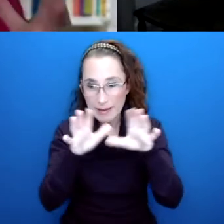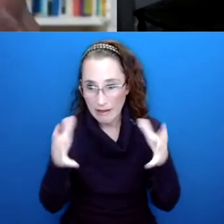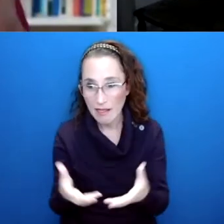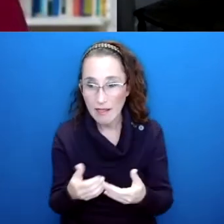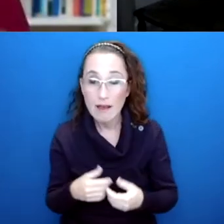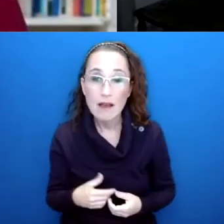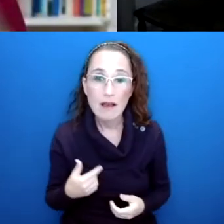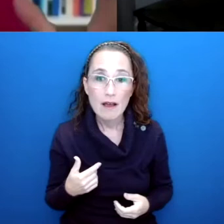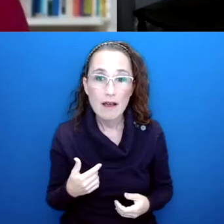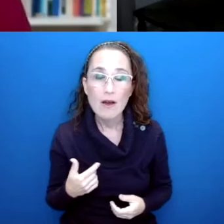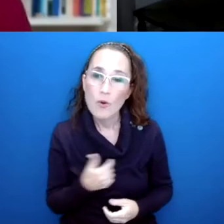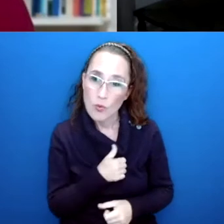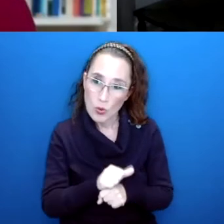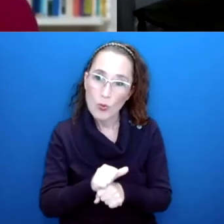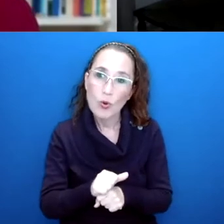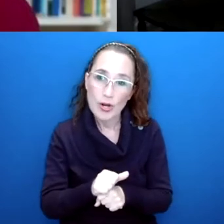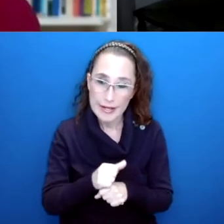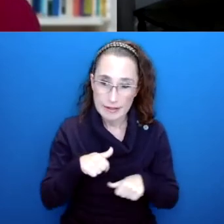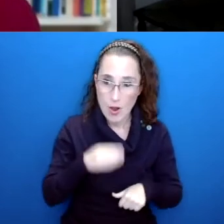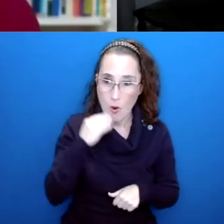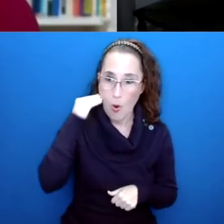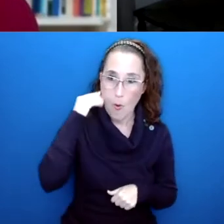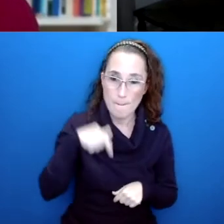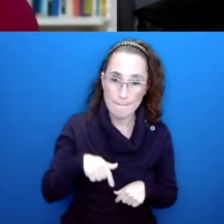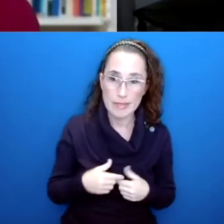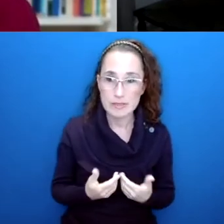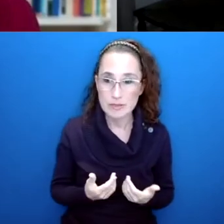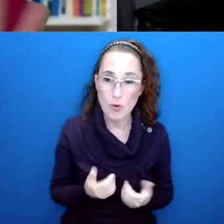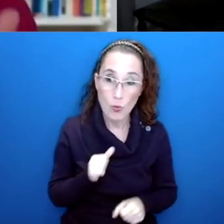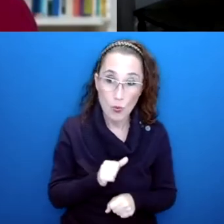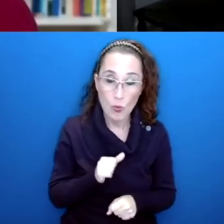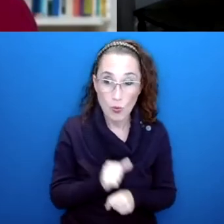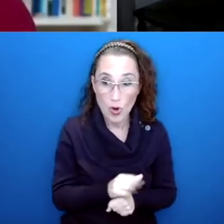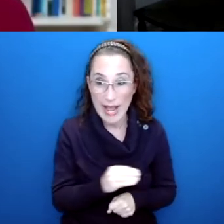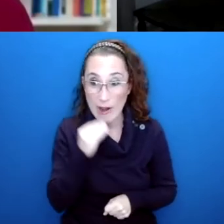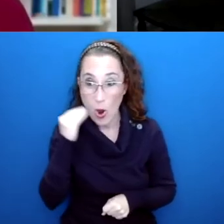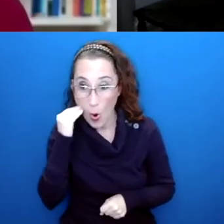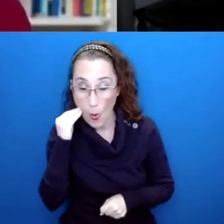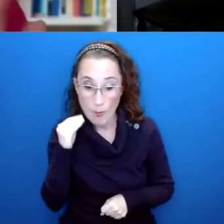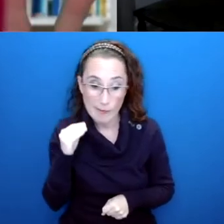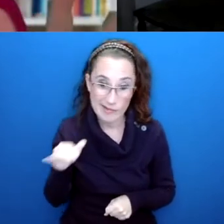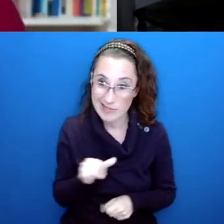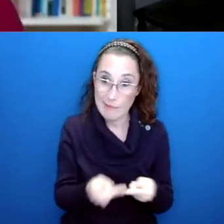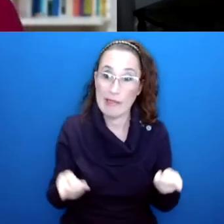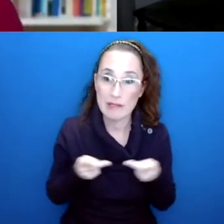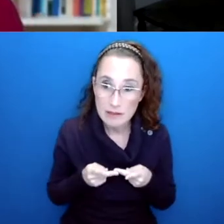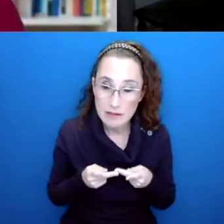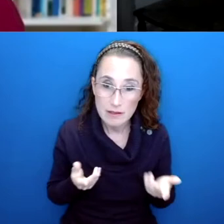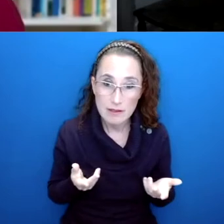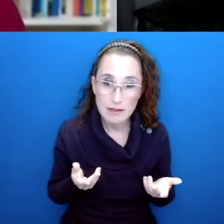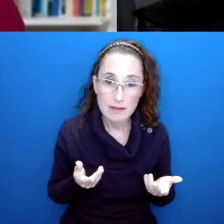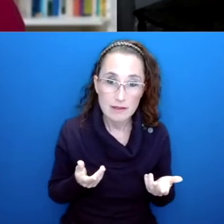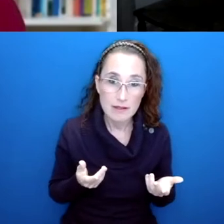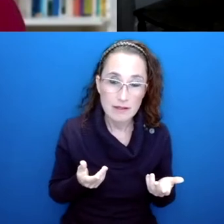we're working at remotely, most of us. And and so the boundaries between work and life